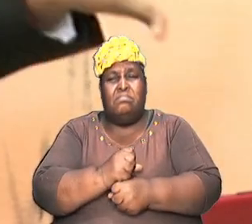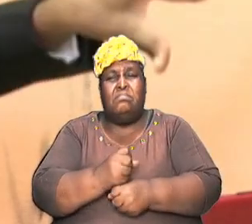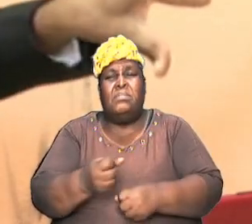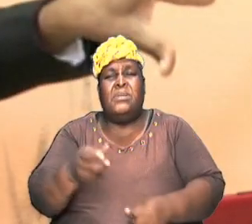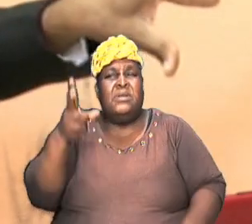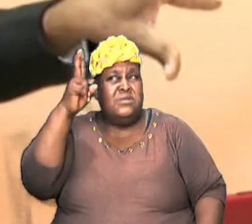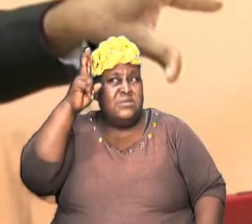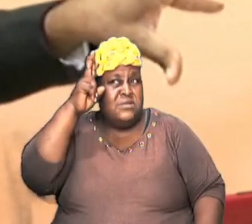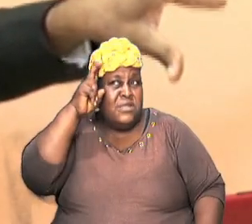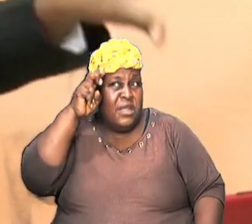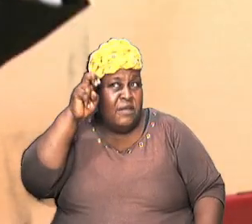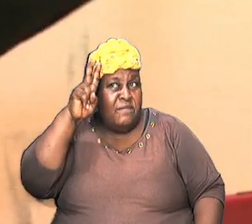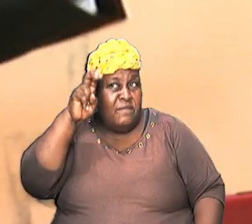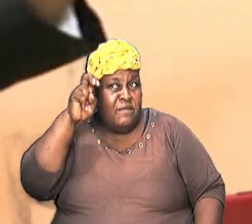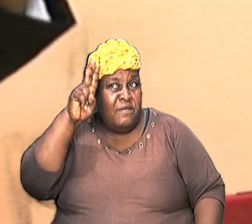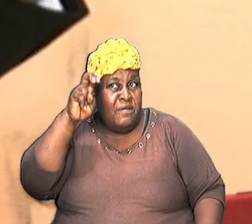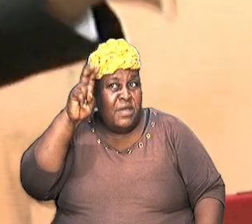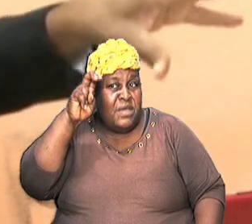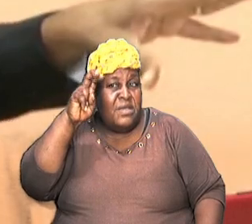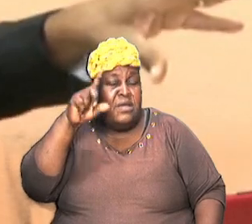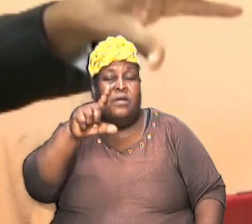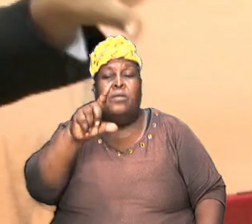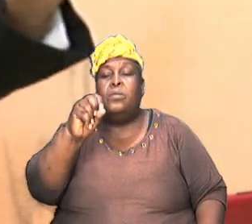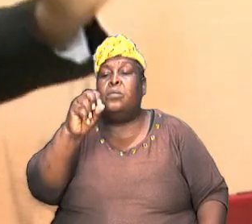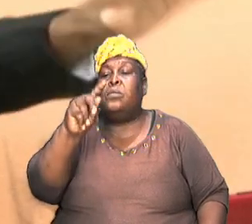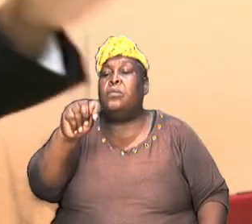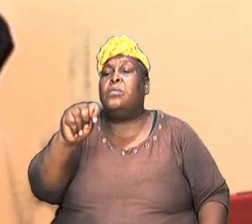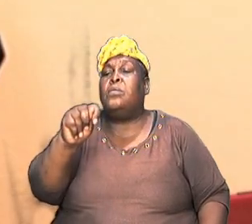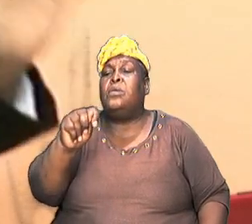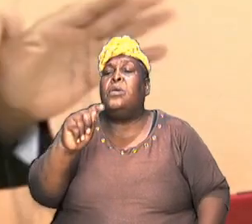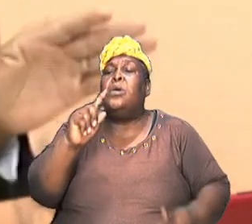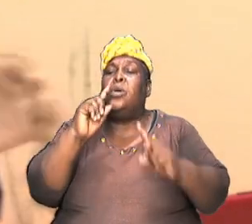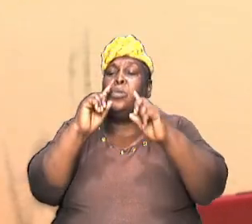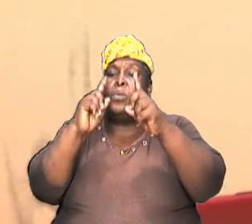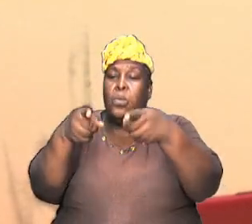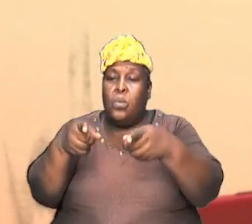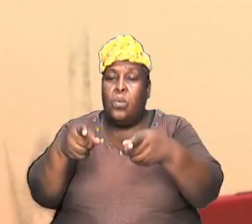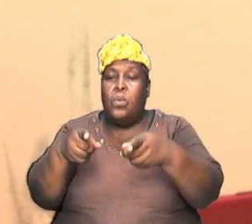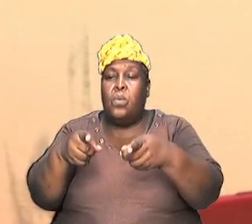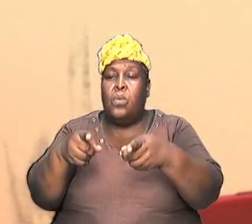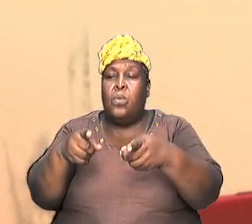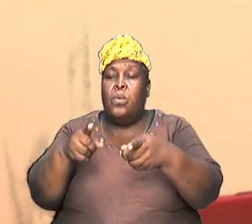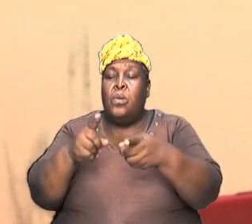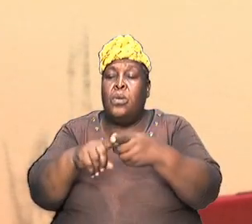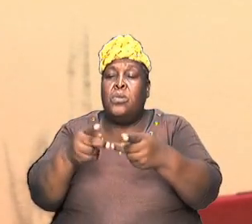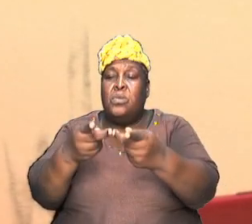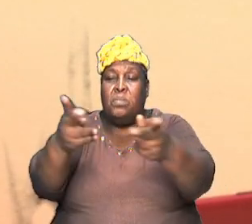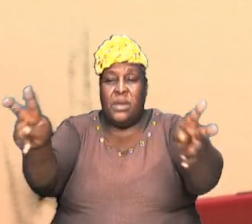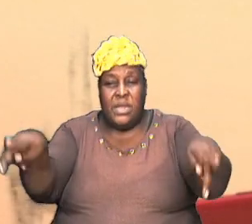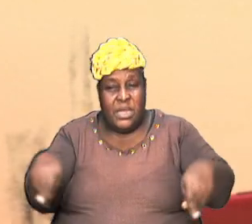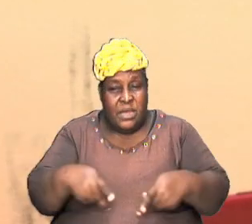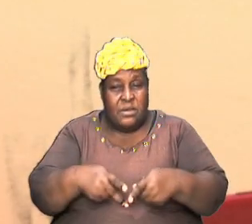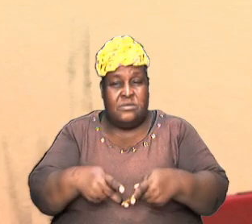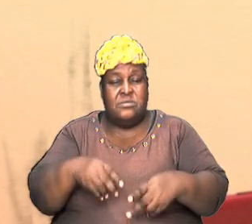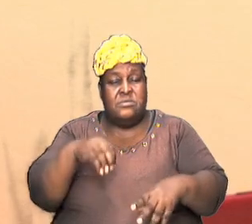returned going going back to his place over there in Canaan this is Bible it sounds